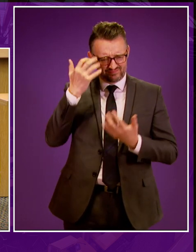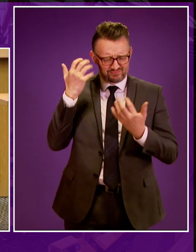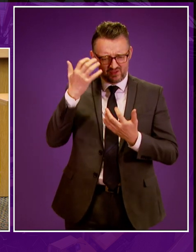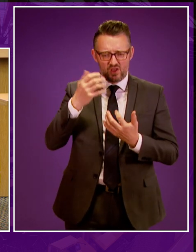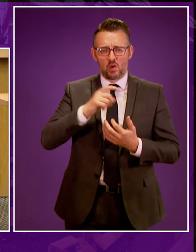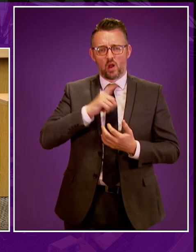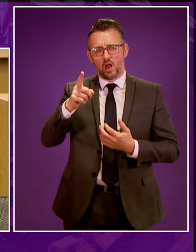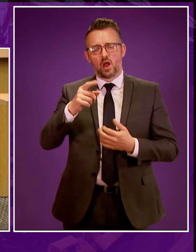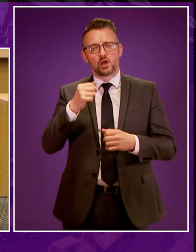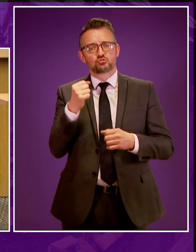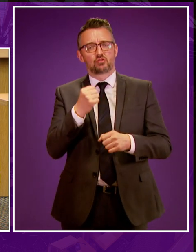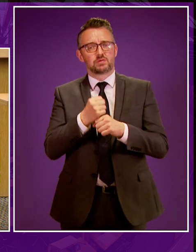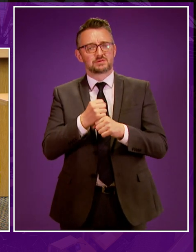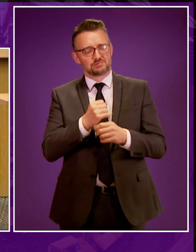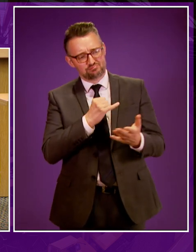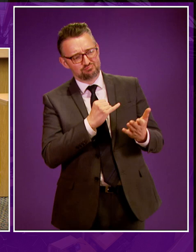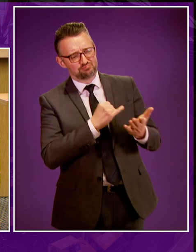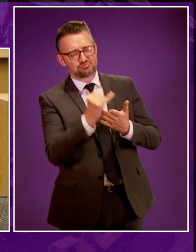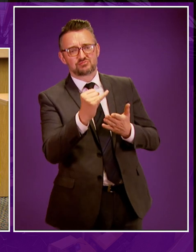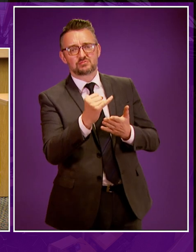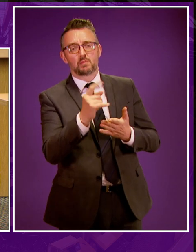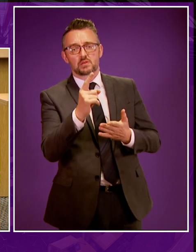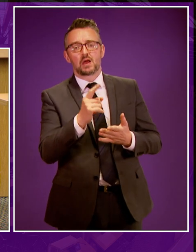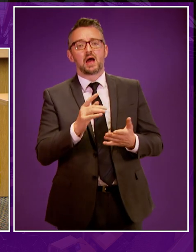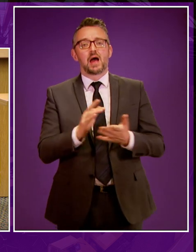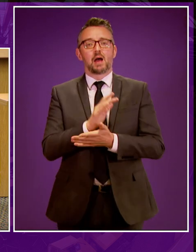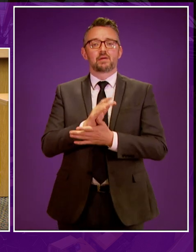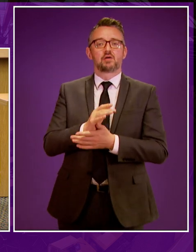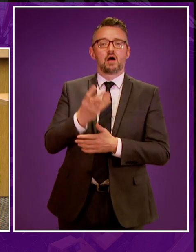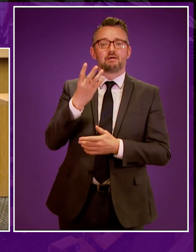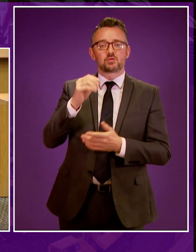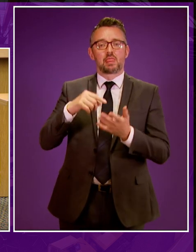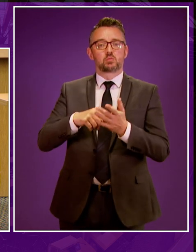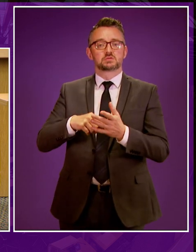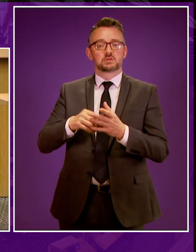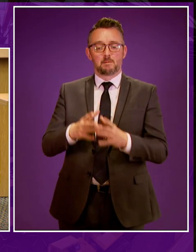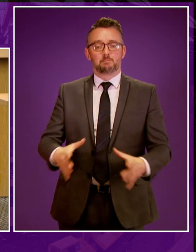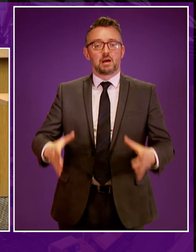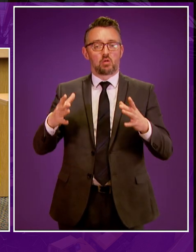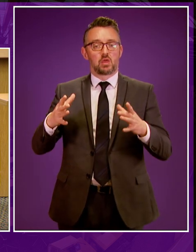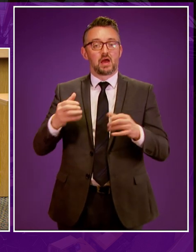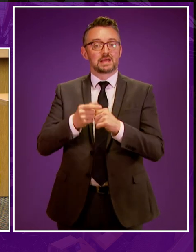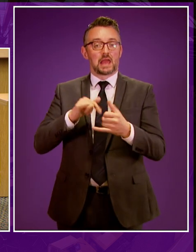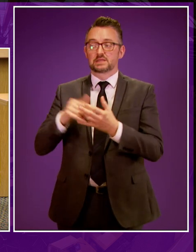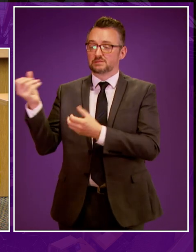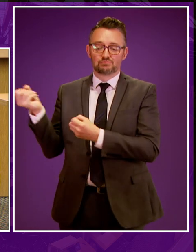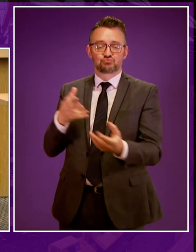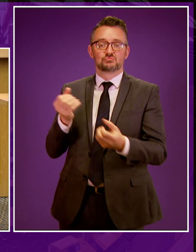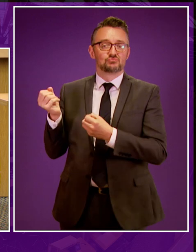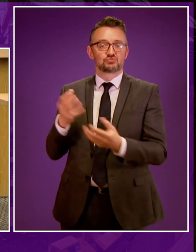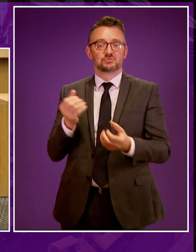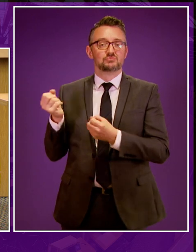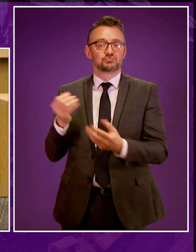would hold such strong opposition to this practice, yet they are happy for 40,000 barrels of shale gas to be imported into